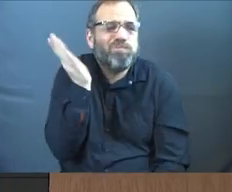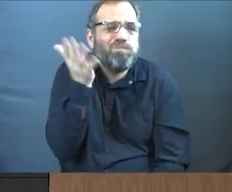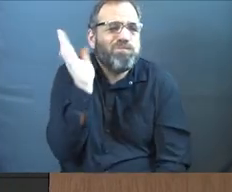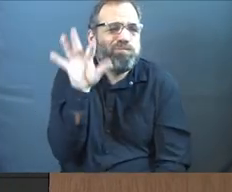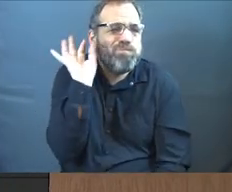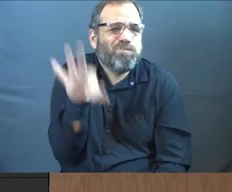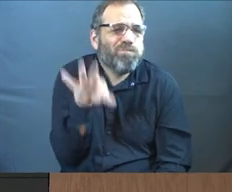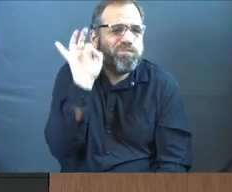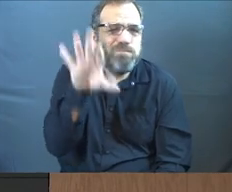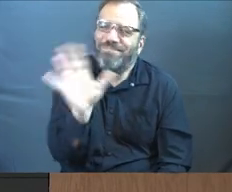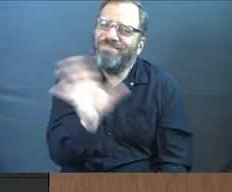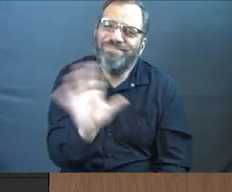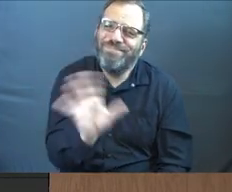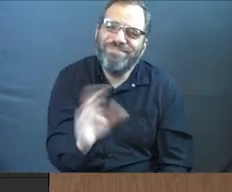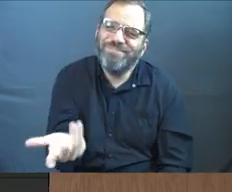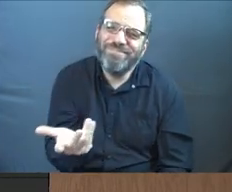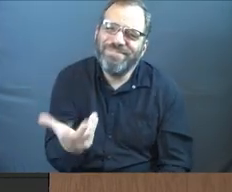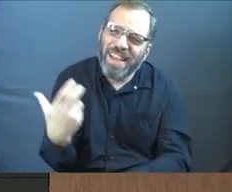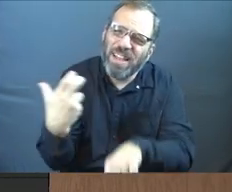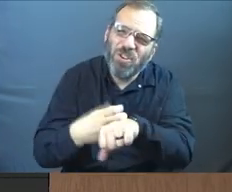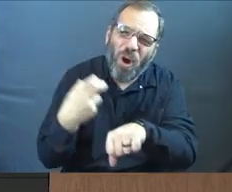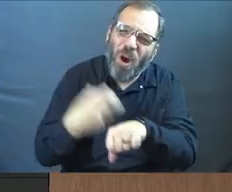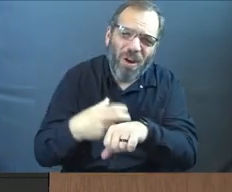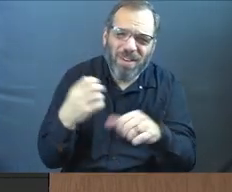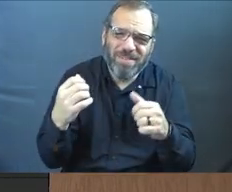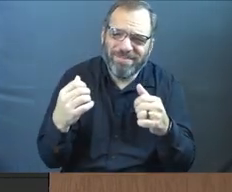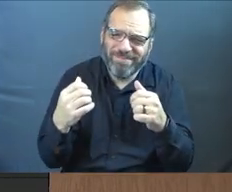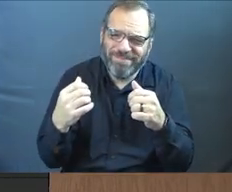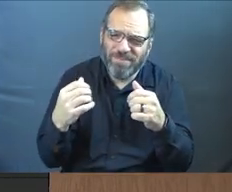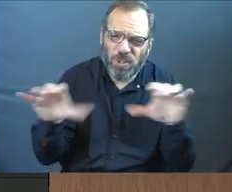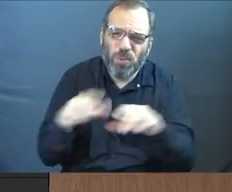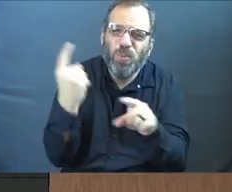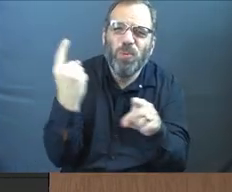It's just, it's difficult to do it justice.